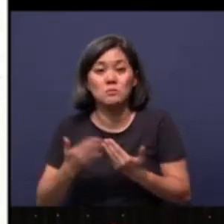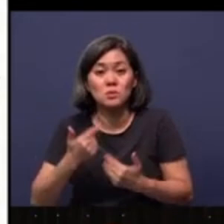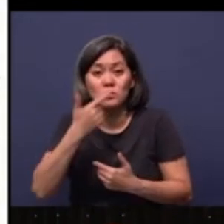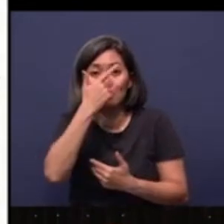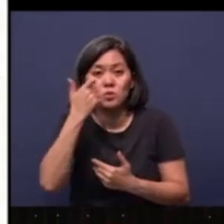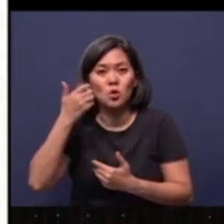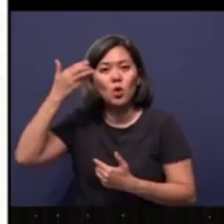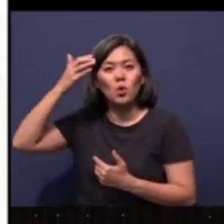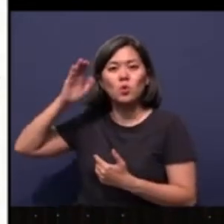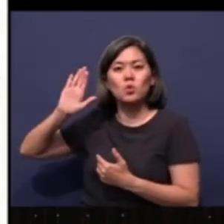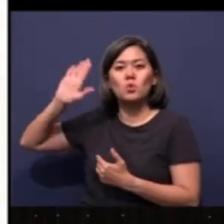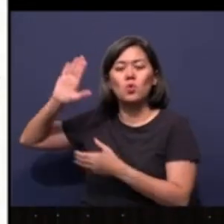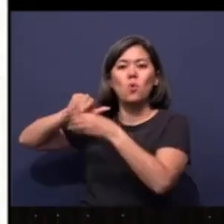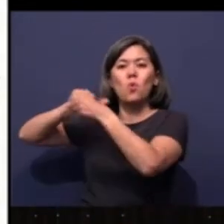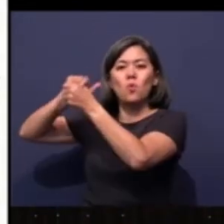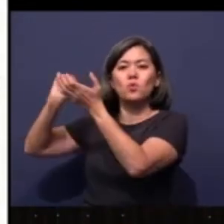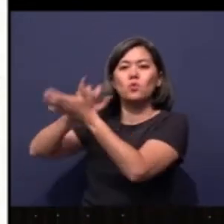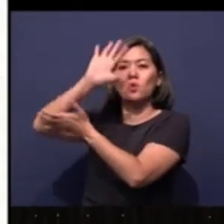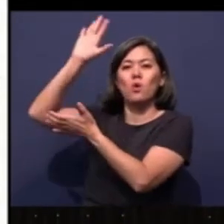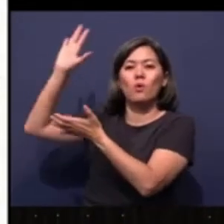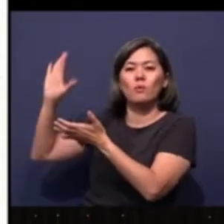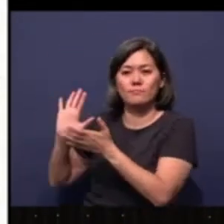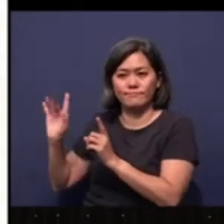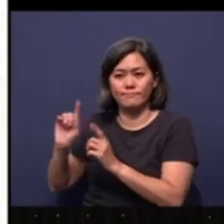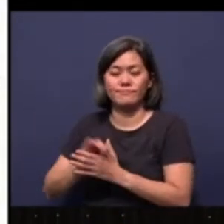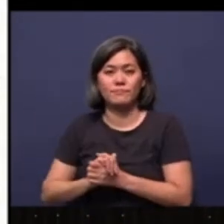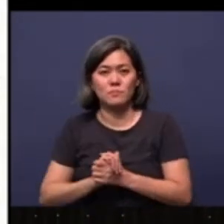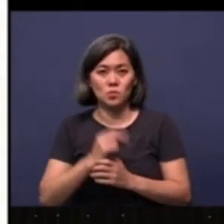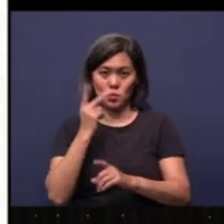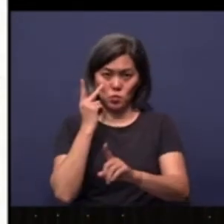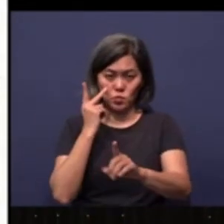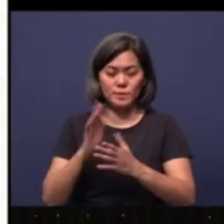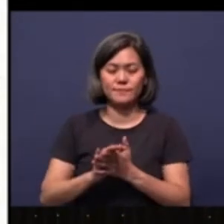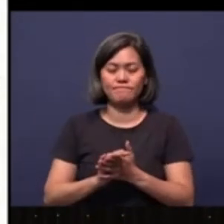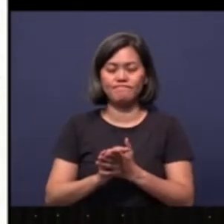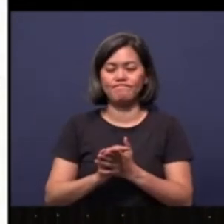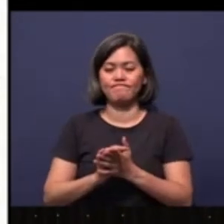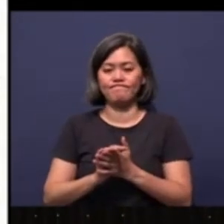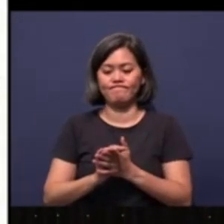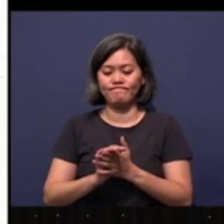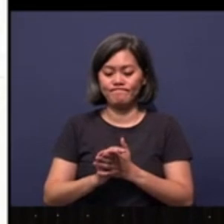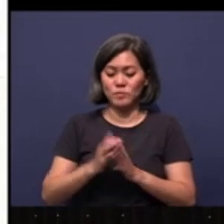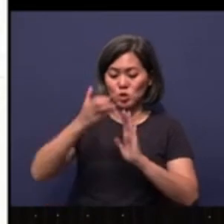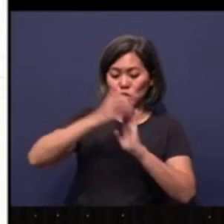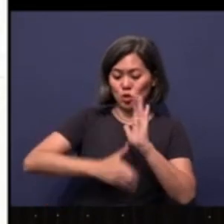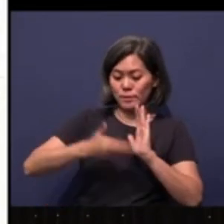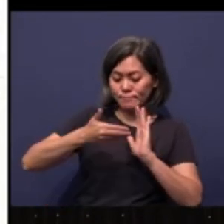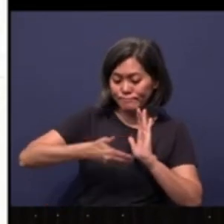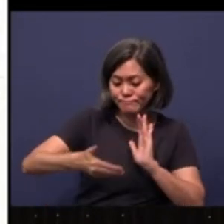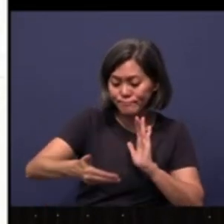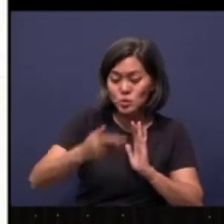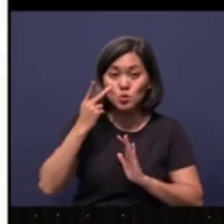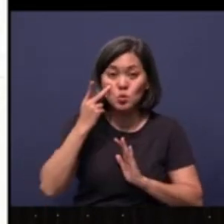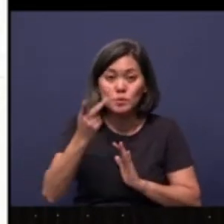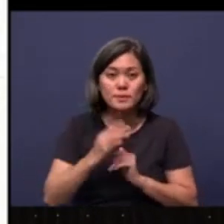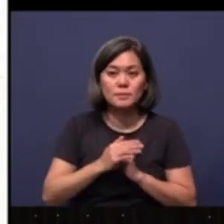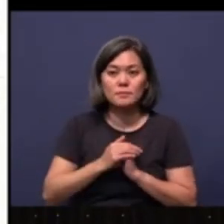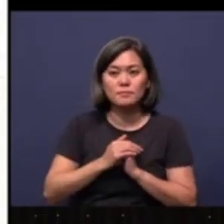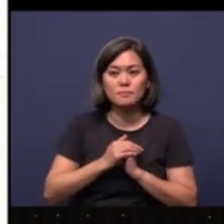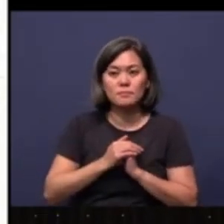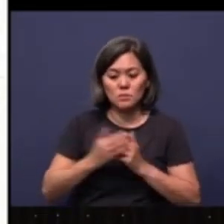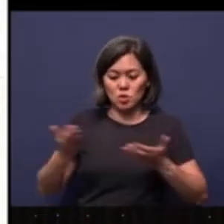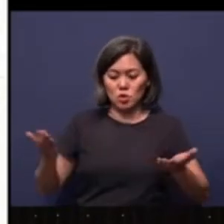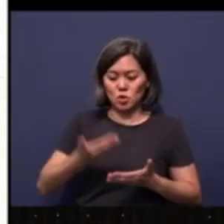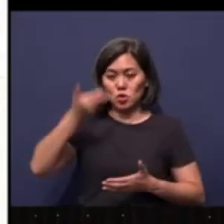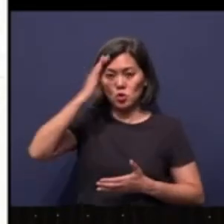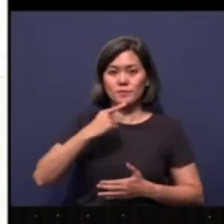own glory. You see, in the following chapter, you'll find that here